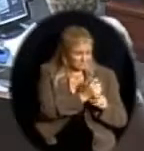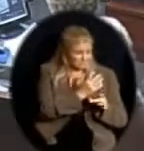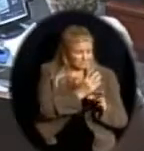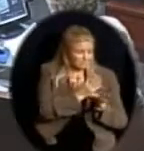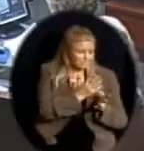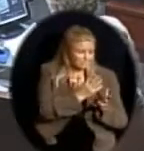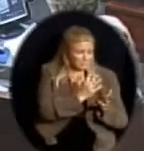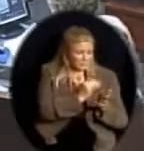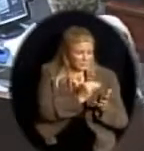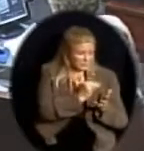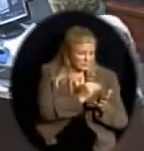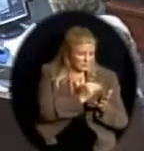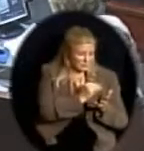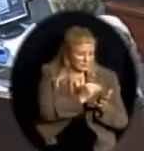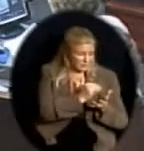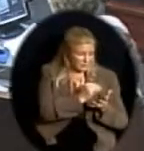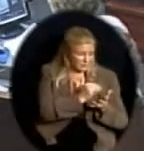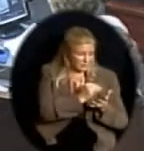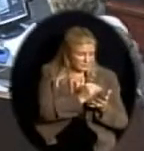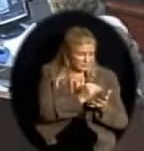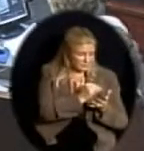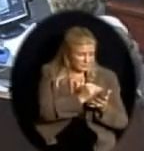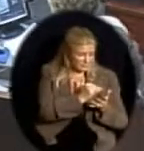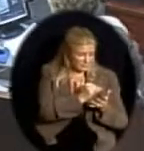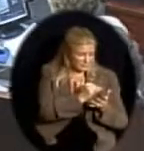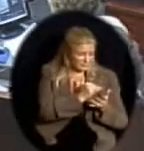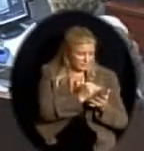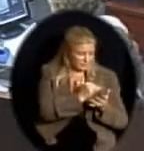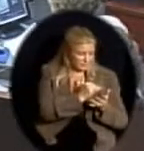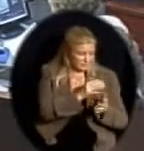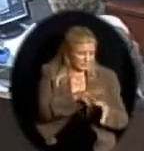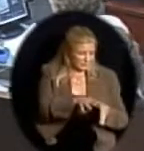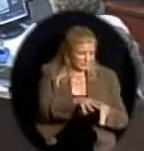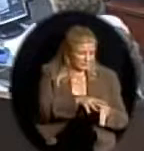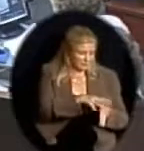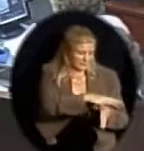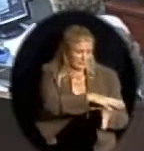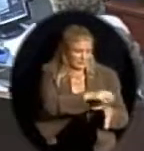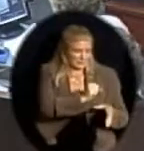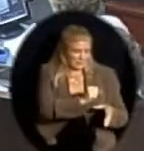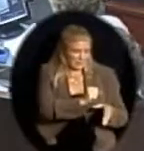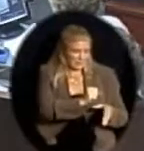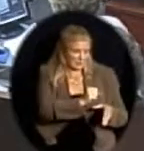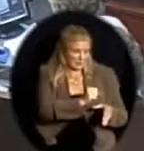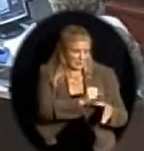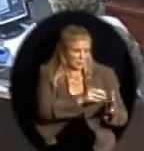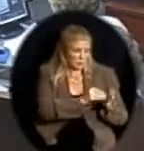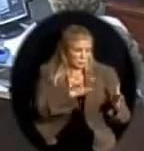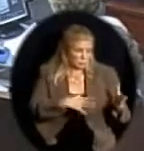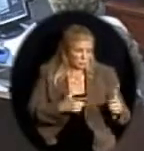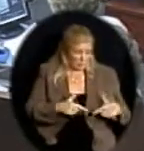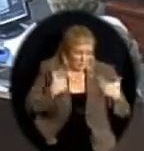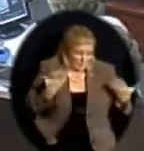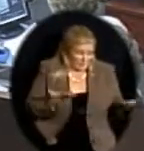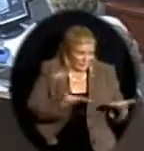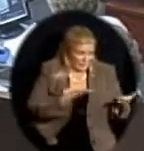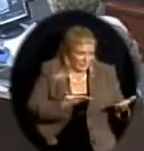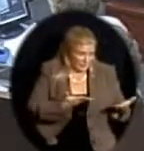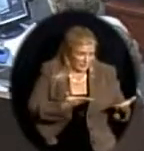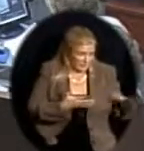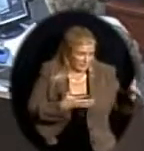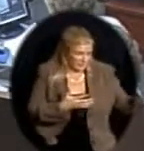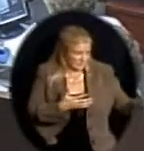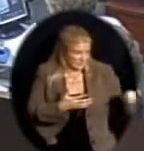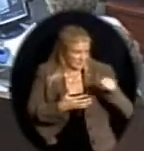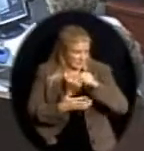taking a student from the 10th grade in Olathe and taking them to Germany,